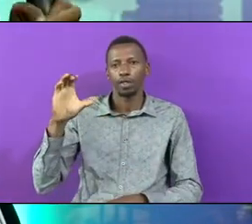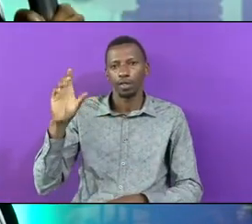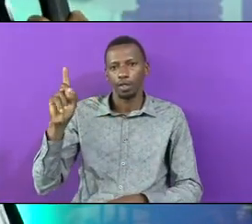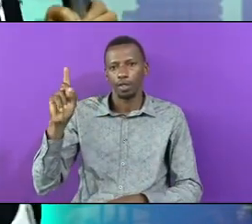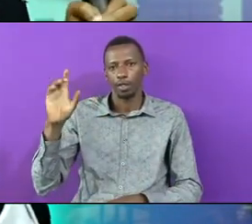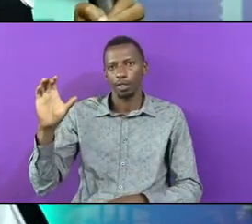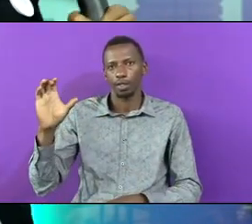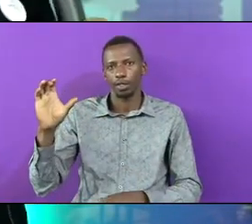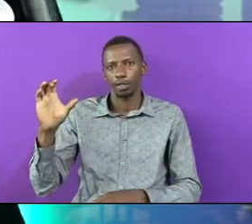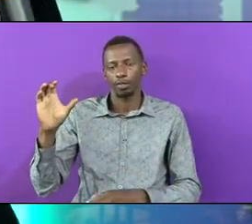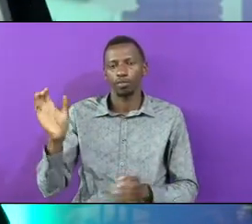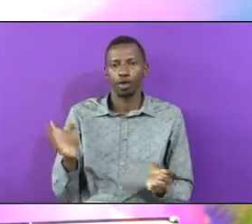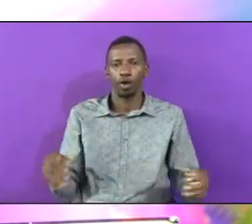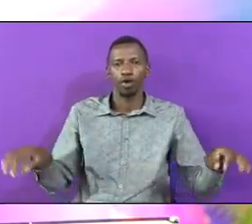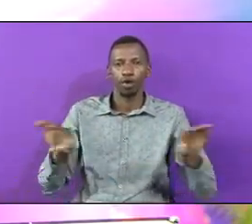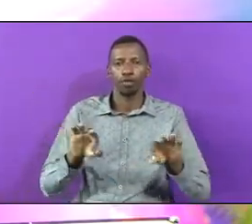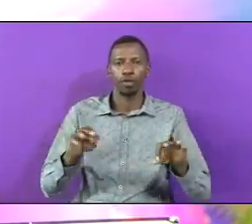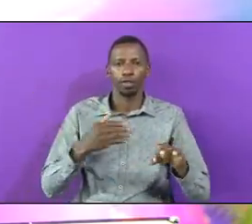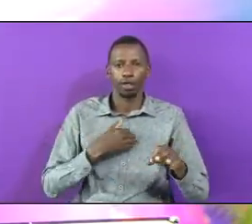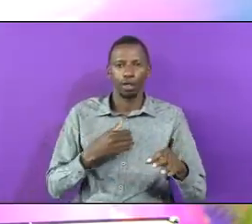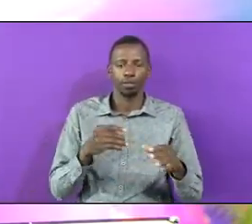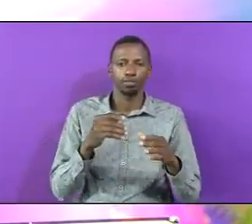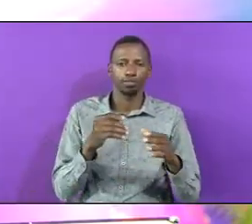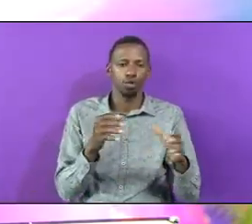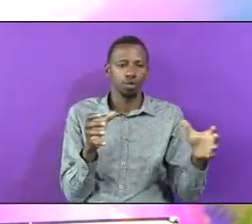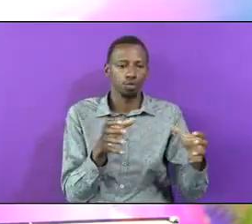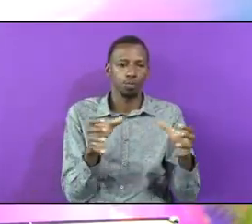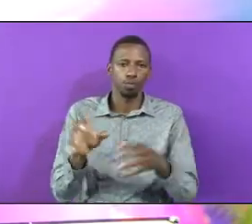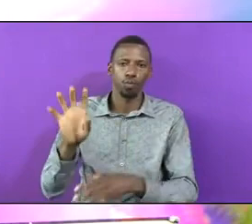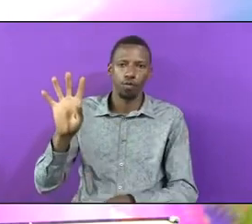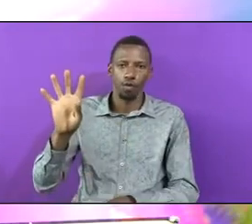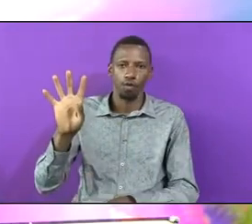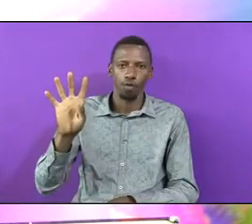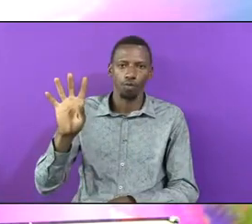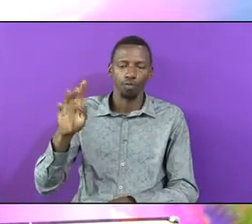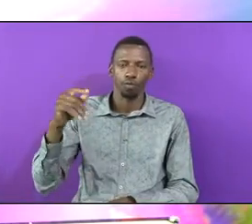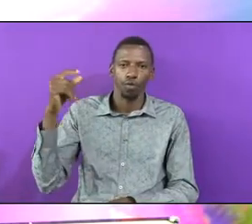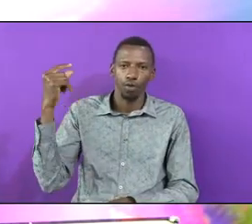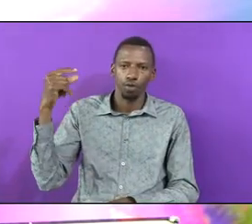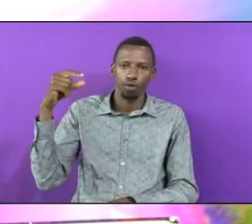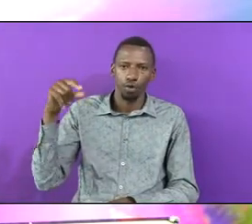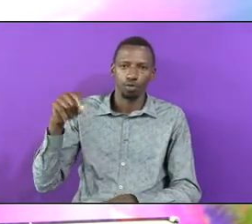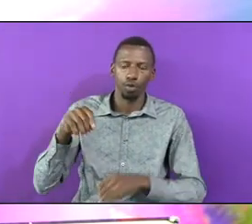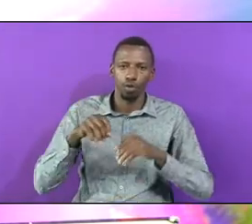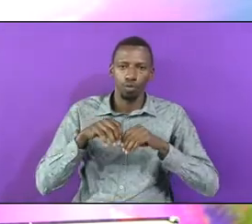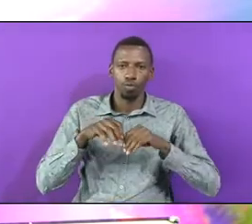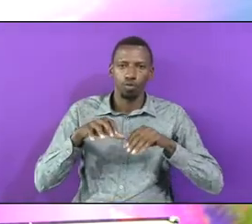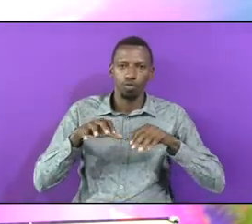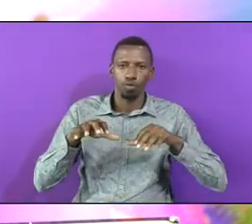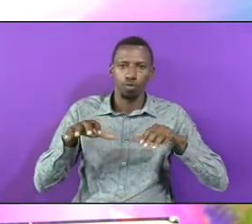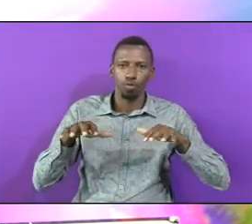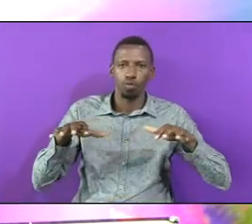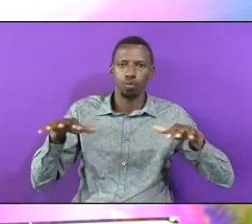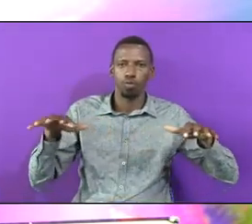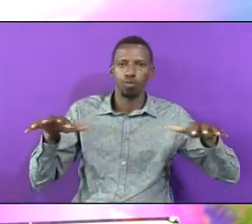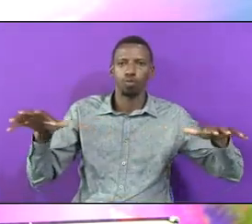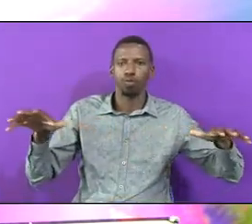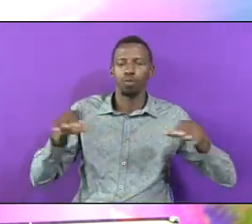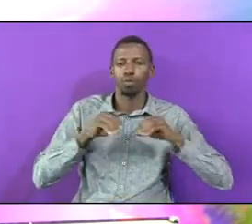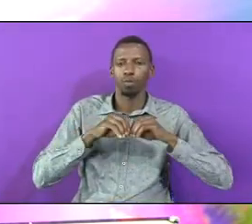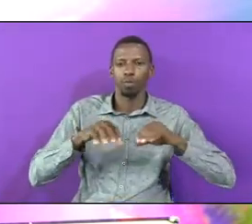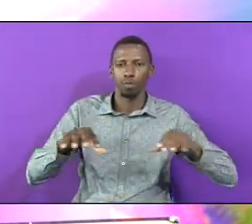divided Into four The Gospel Is Expander Expanding Territorially